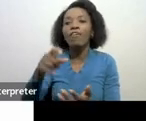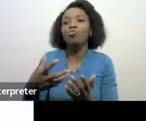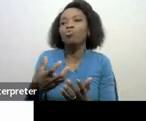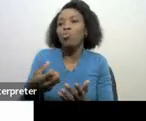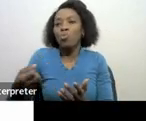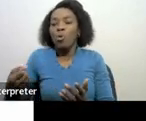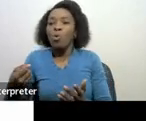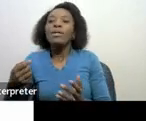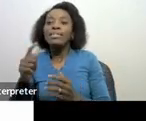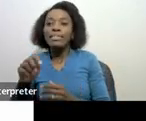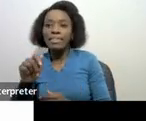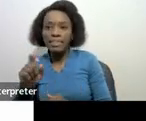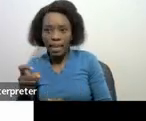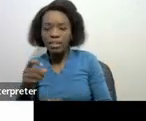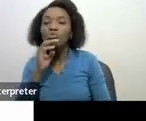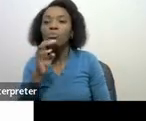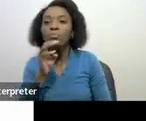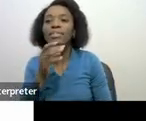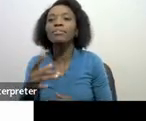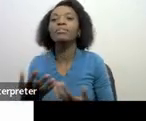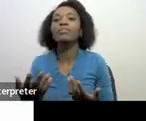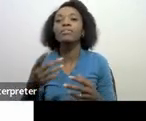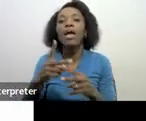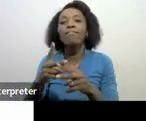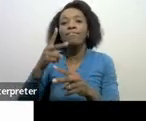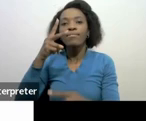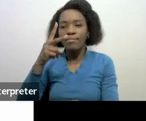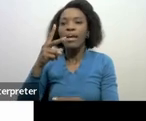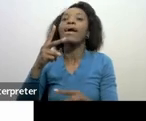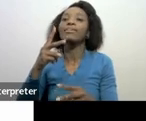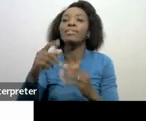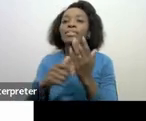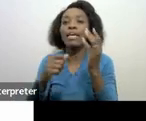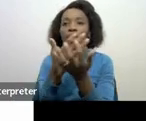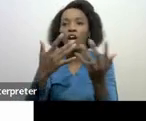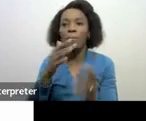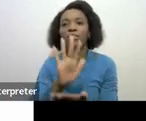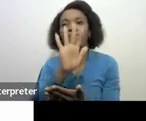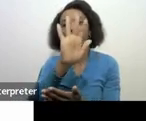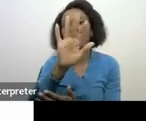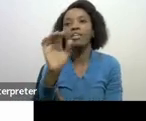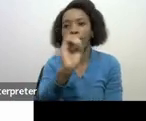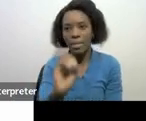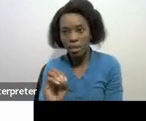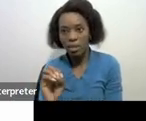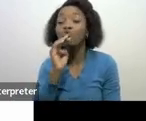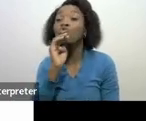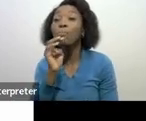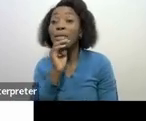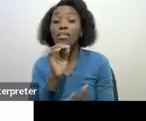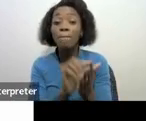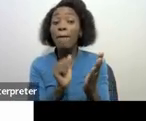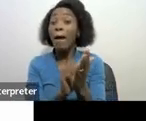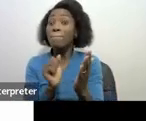the gross royalty to a final tax of 15 therefore no deductions are made against the amount of this